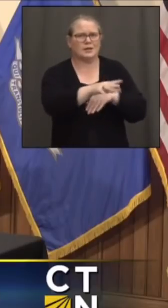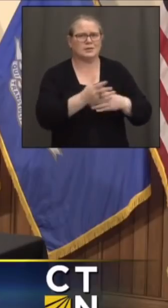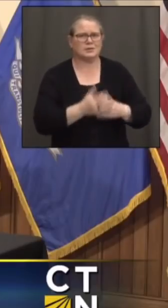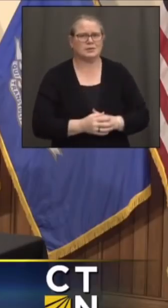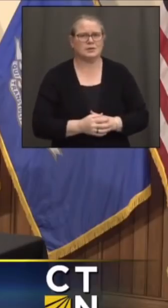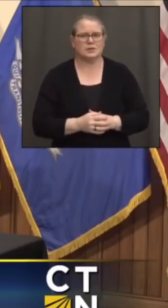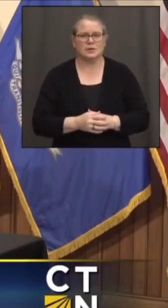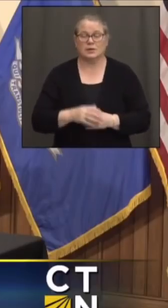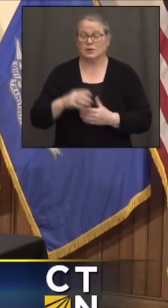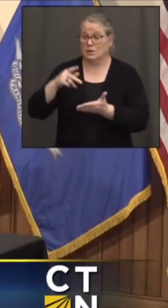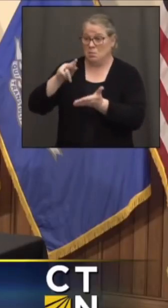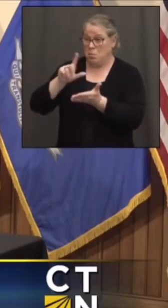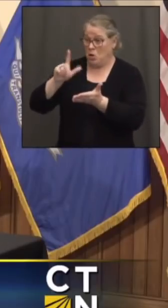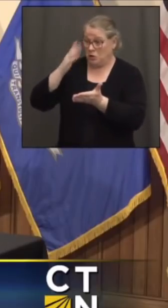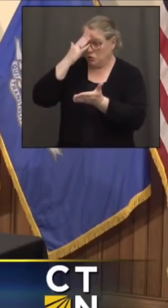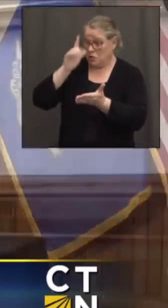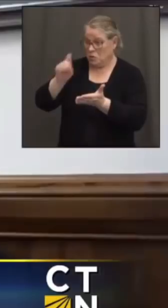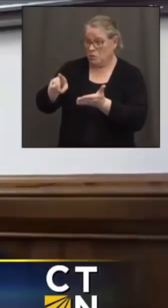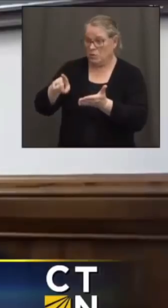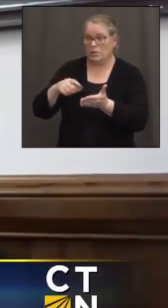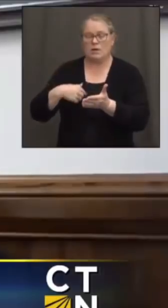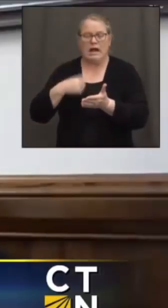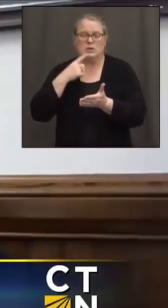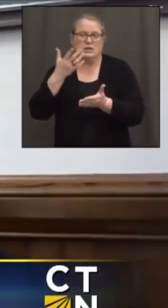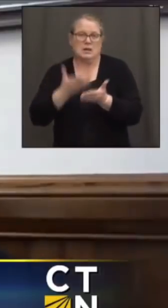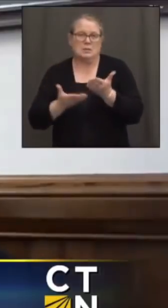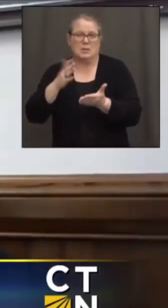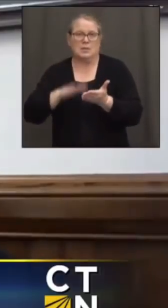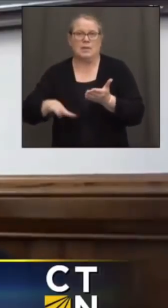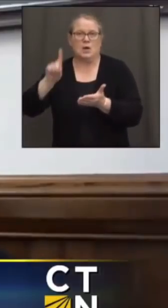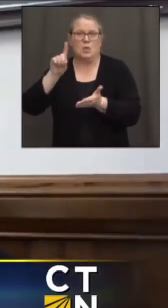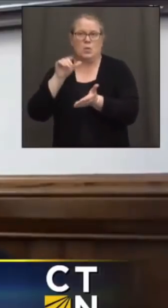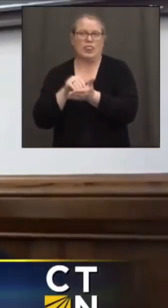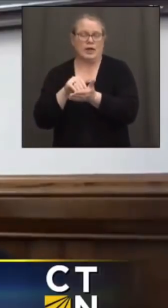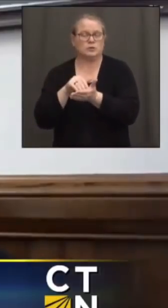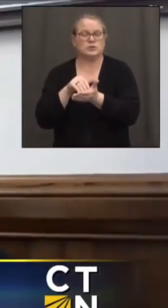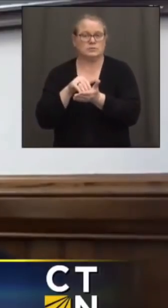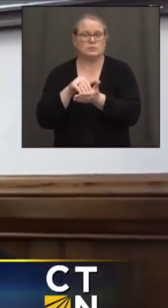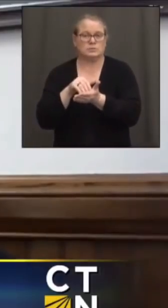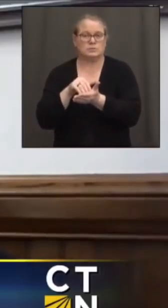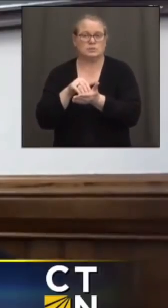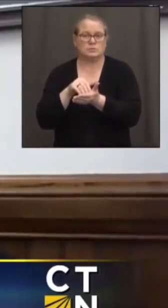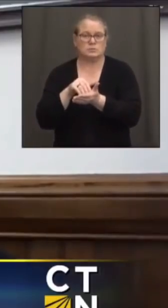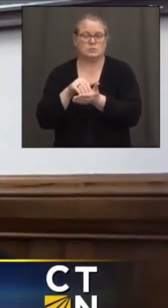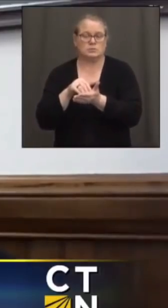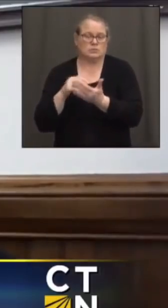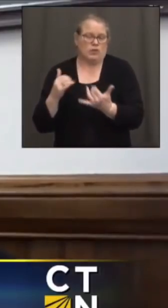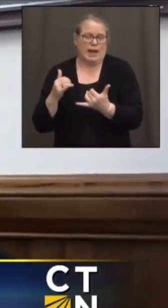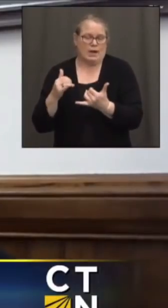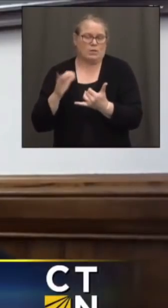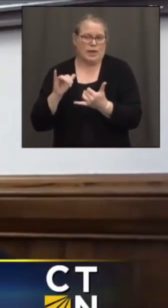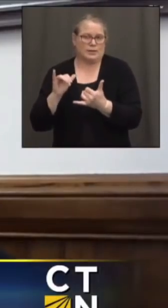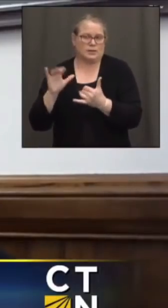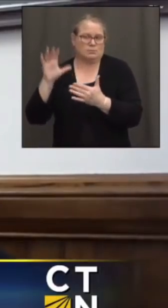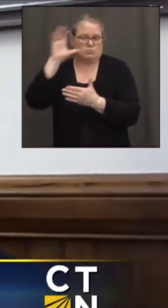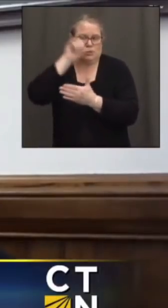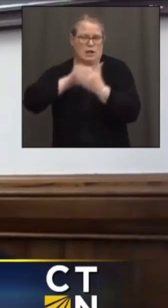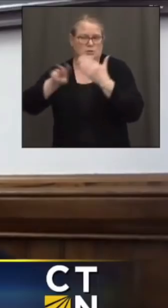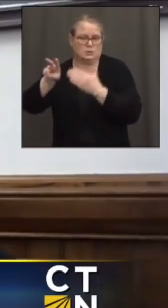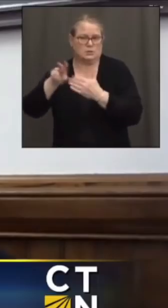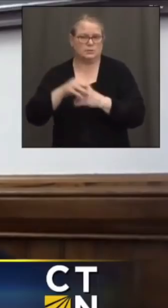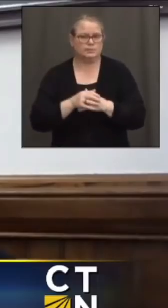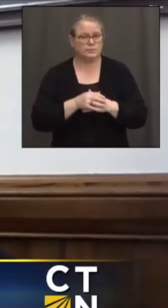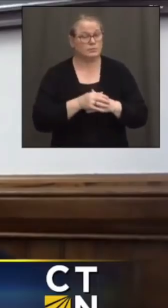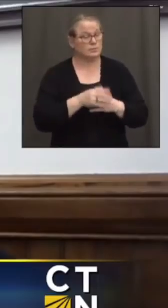We'll probably say close to 1,000 at this time. And how about an estimate of how many might need to be